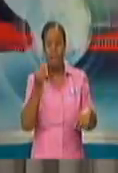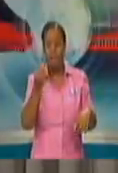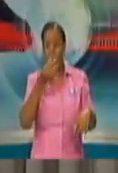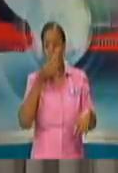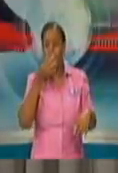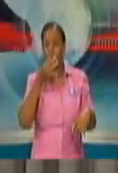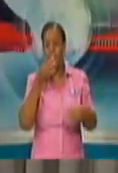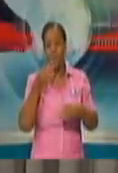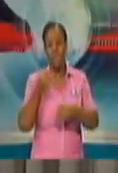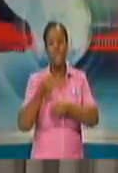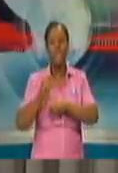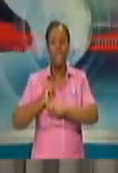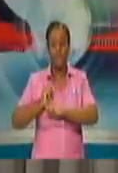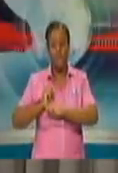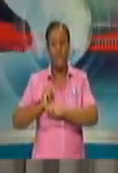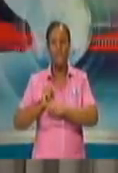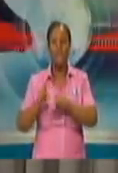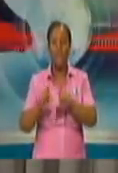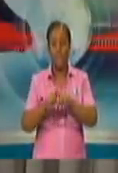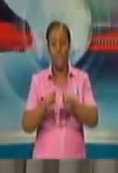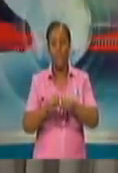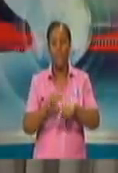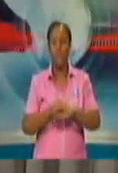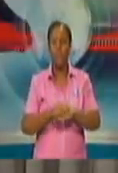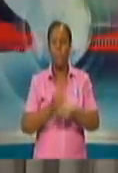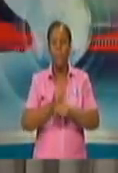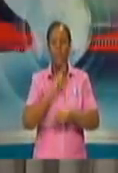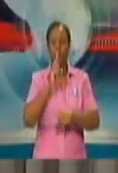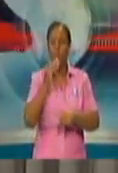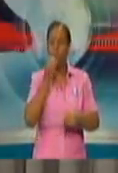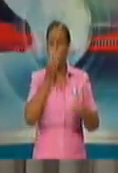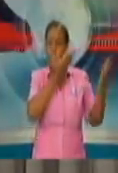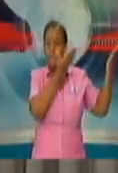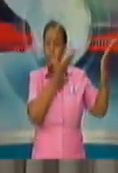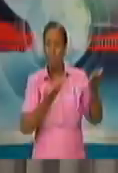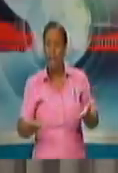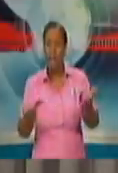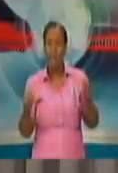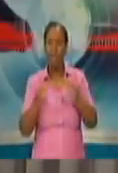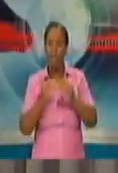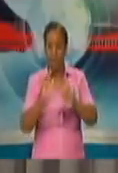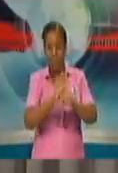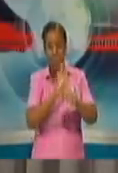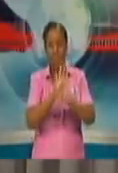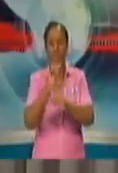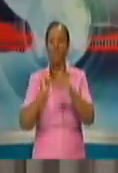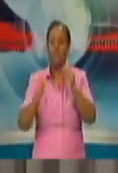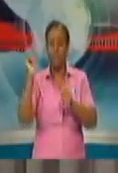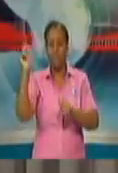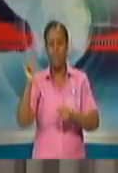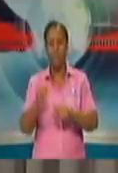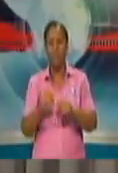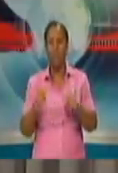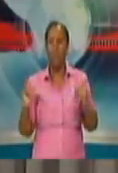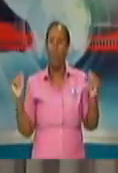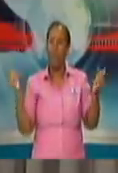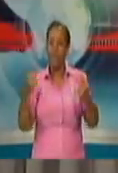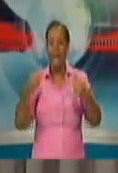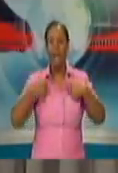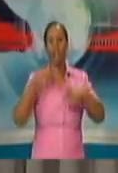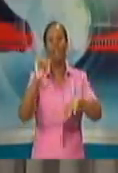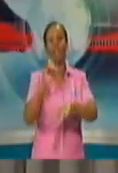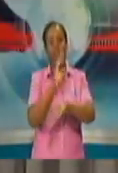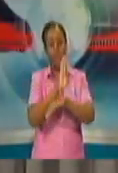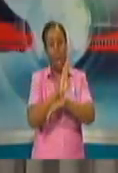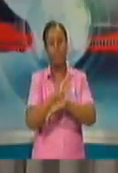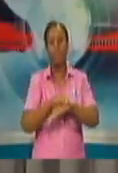of course, it has been about business sustainability and job security. So we will continue at the Ministry of Trade and Industry with the collaboration